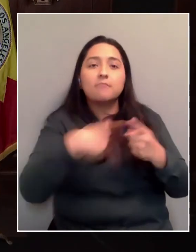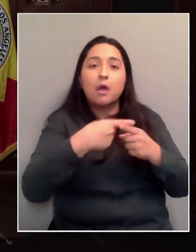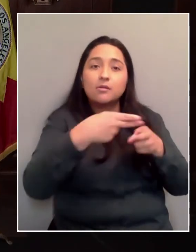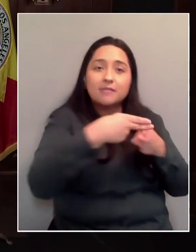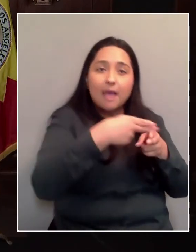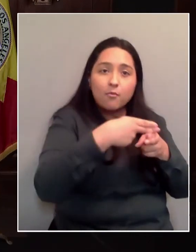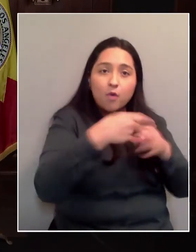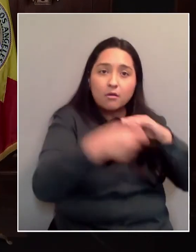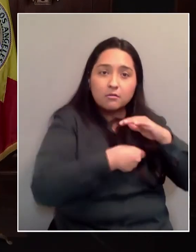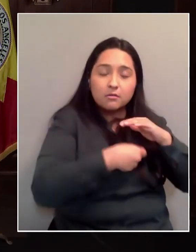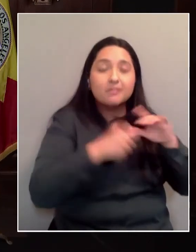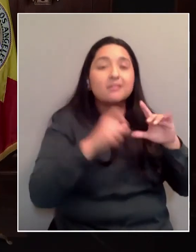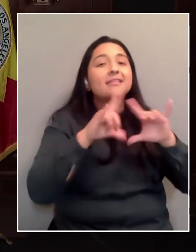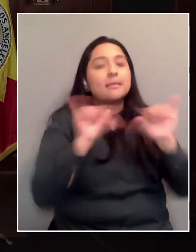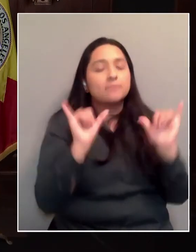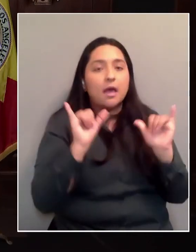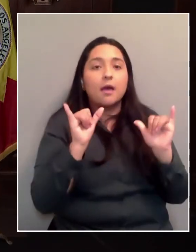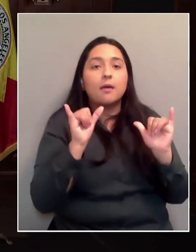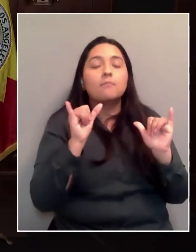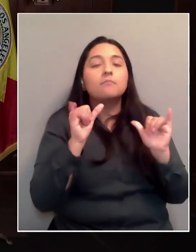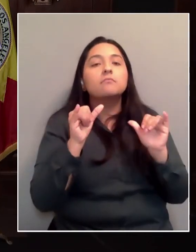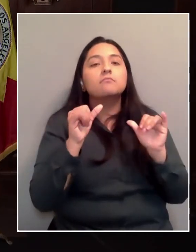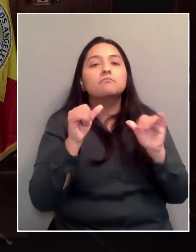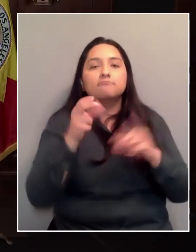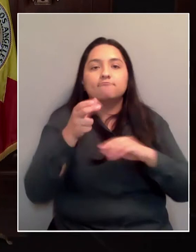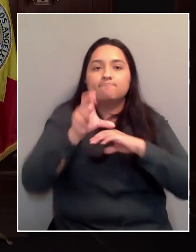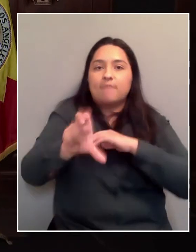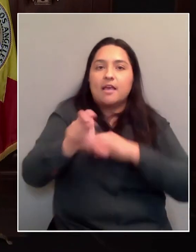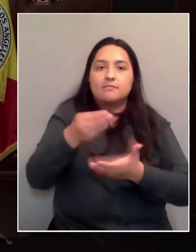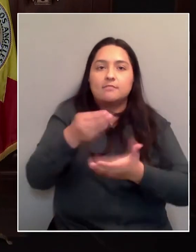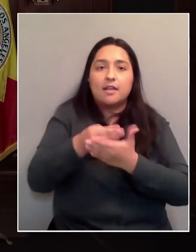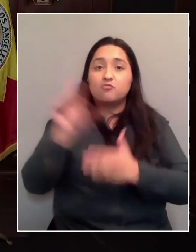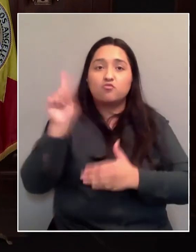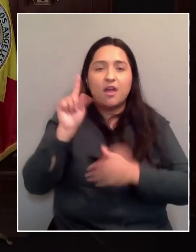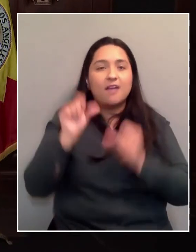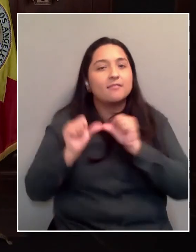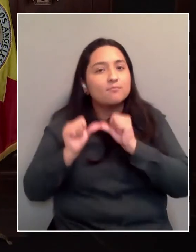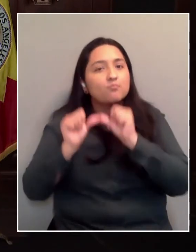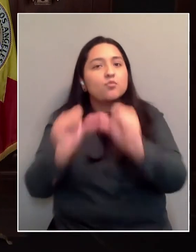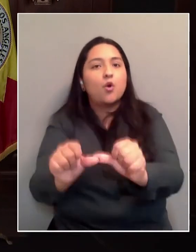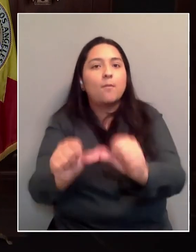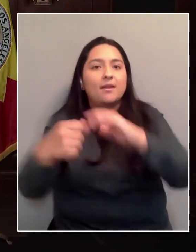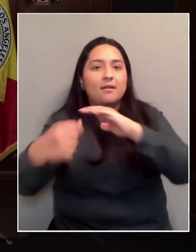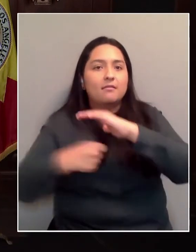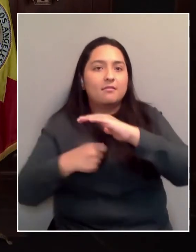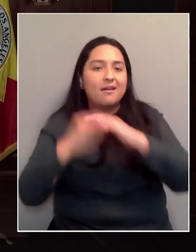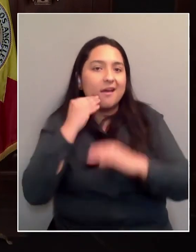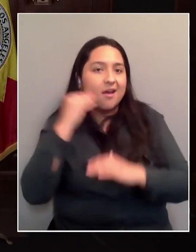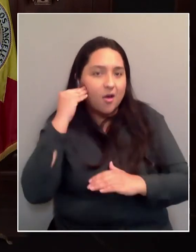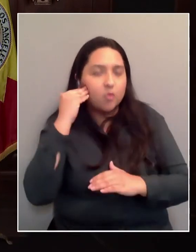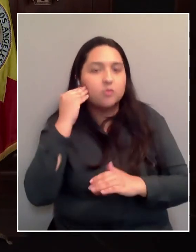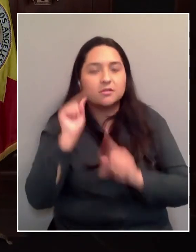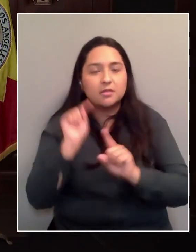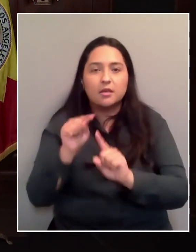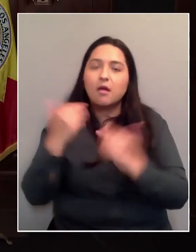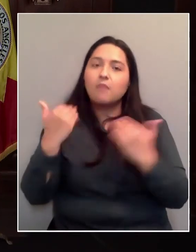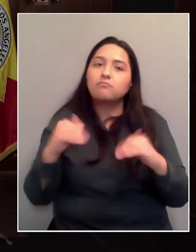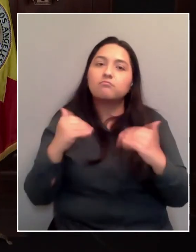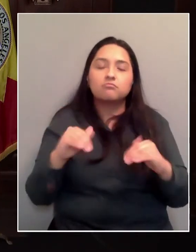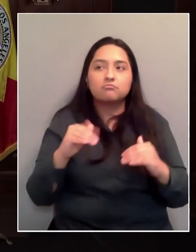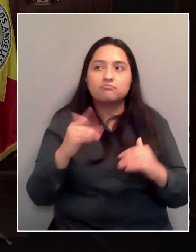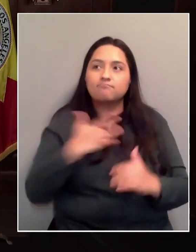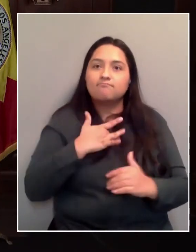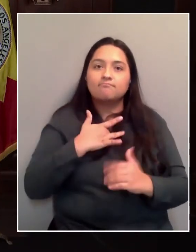much more in the more permanent solutions. That too is music to my ears because a FEMA level response for homelessness means